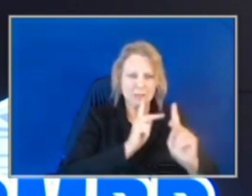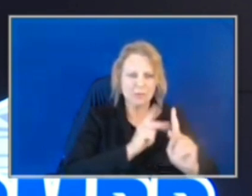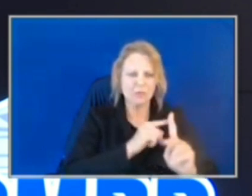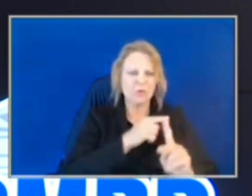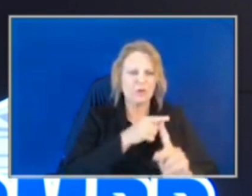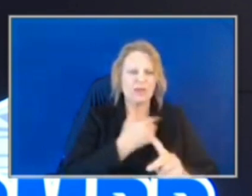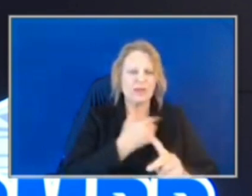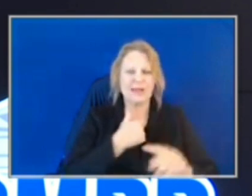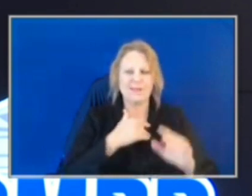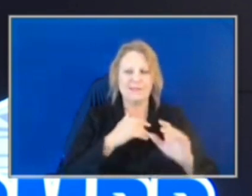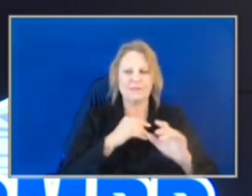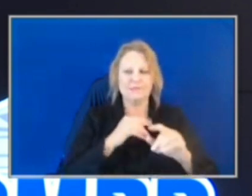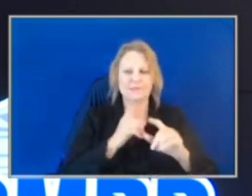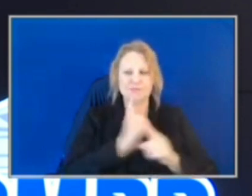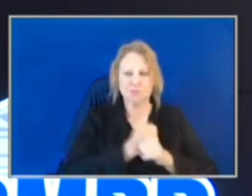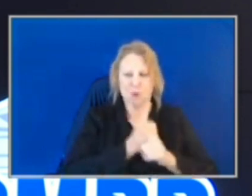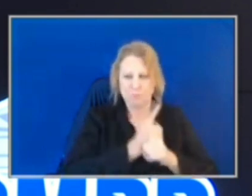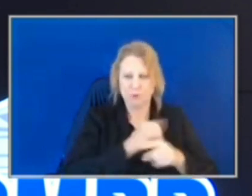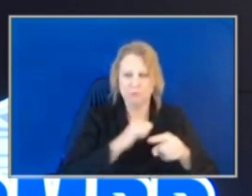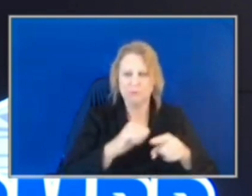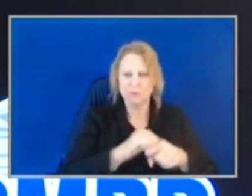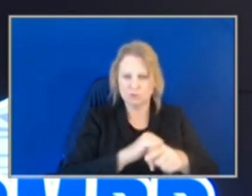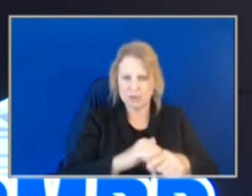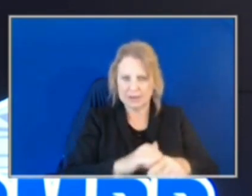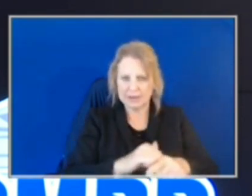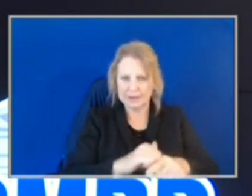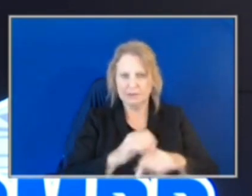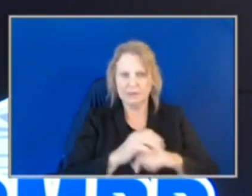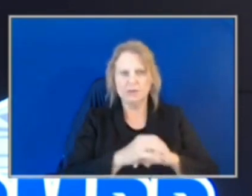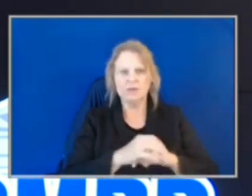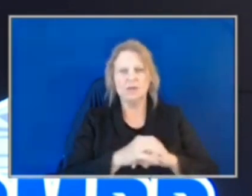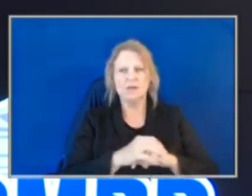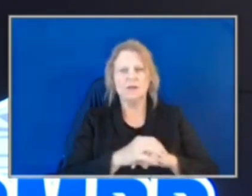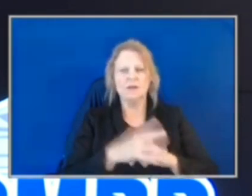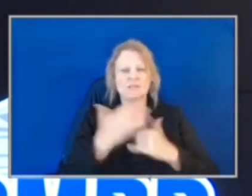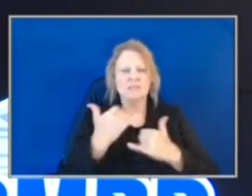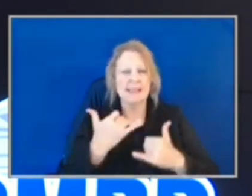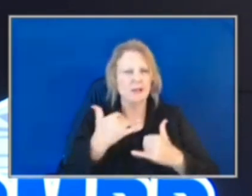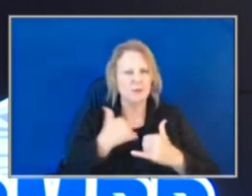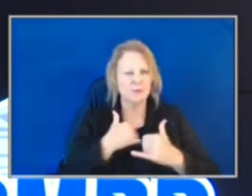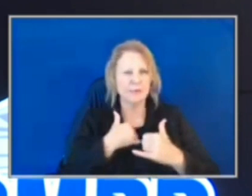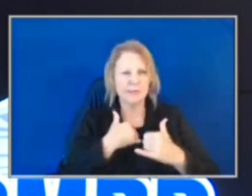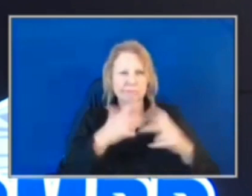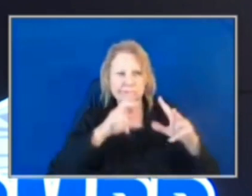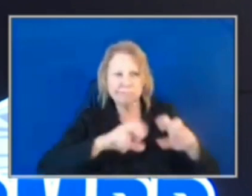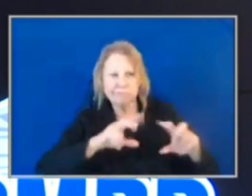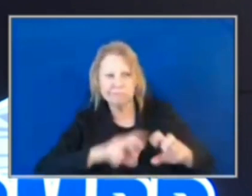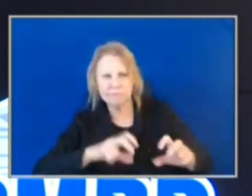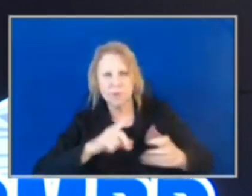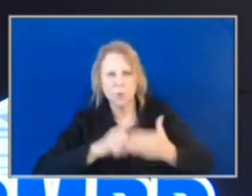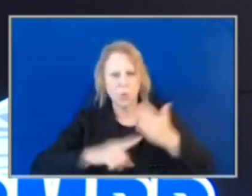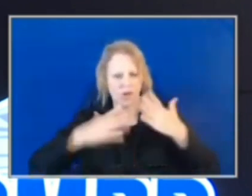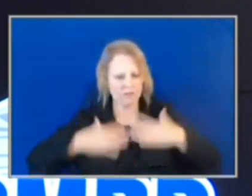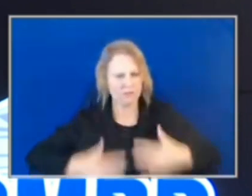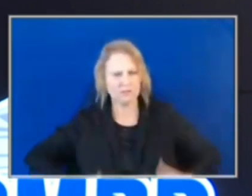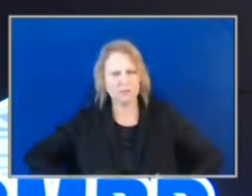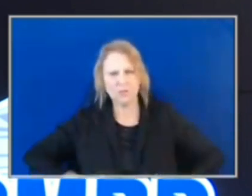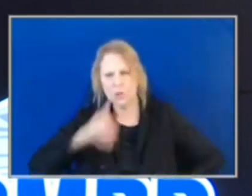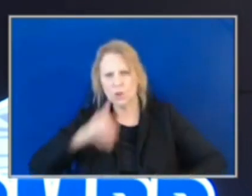trained. So we're exploring what all that looks like, right? There's a lot that goes into what's their uniform going look like, what's the car going to look like.